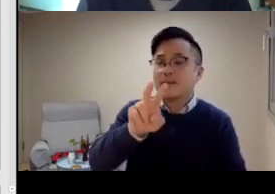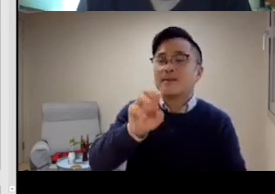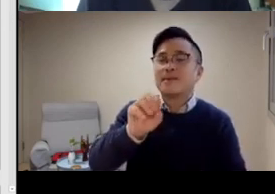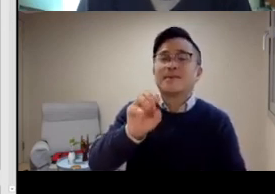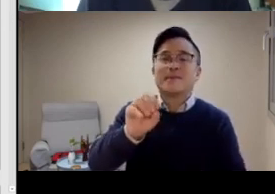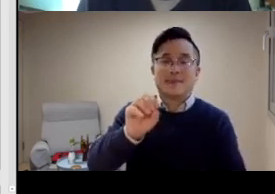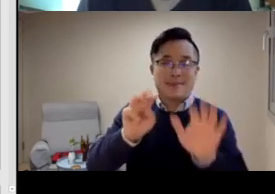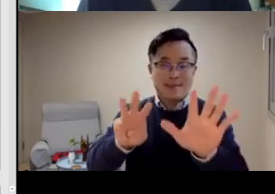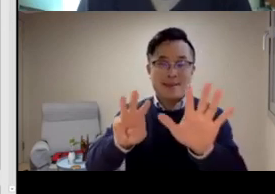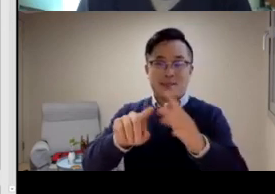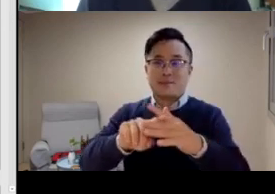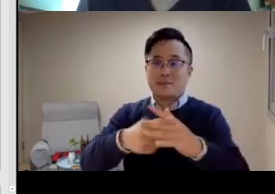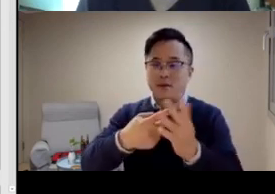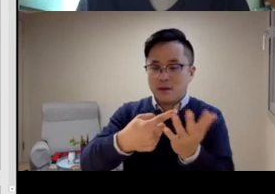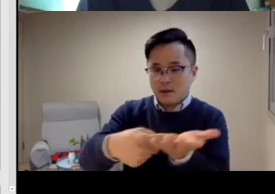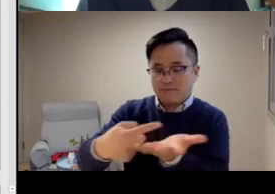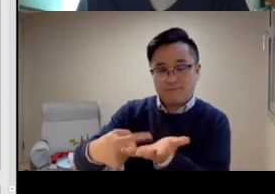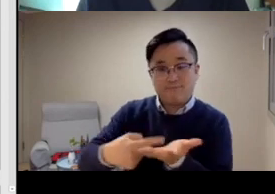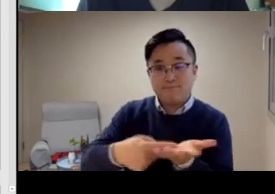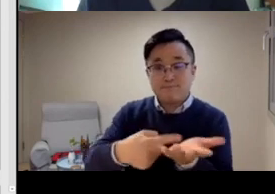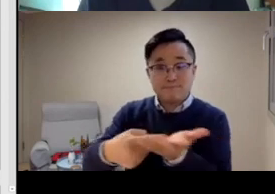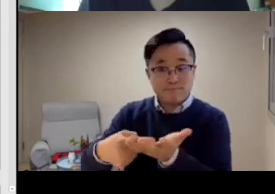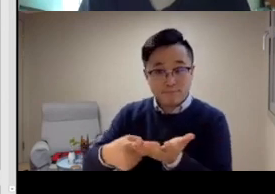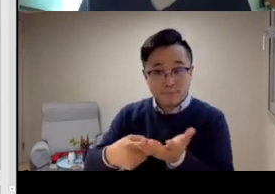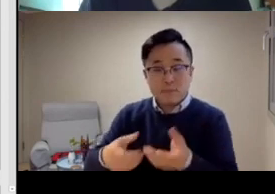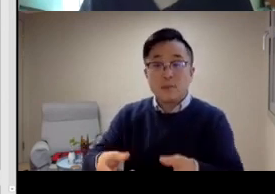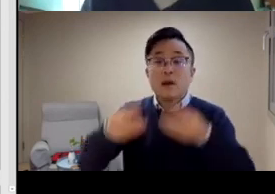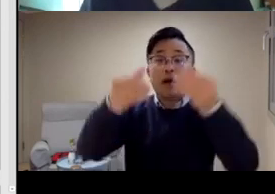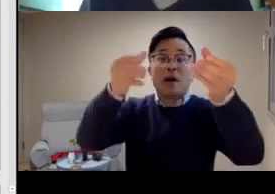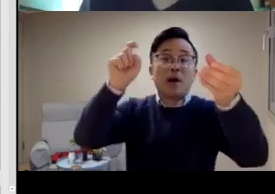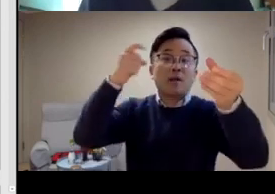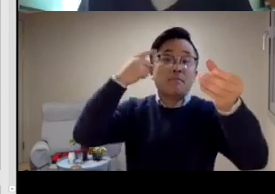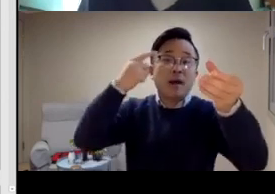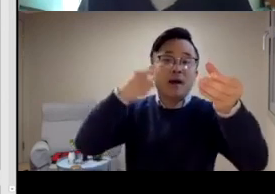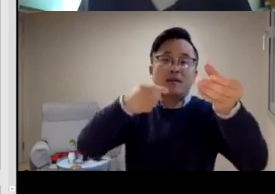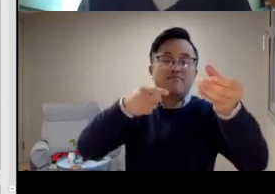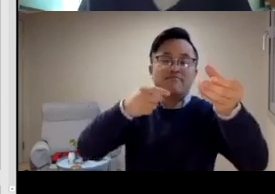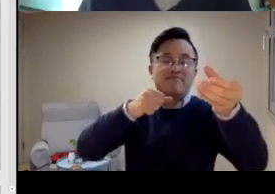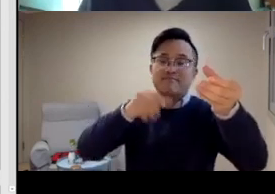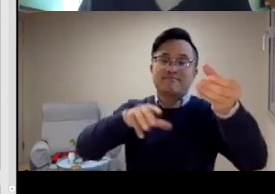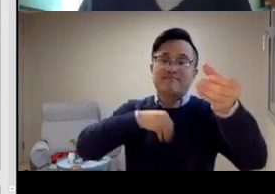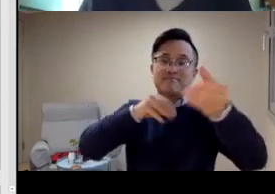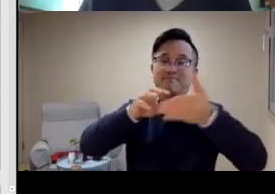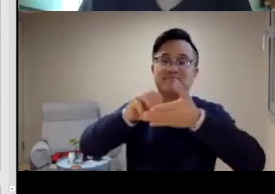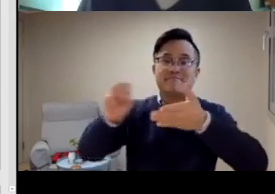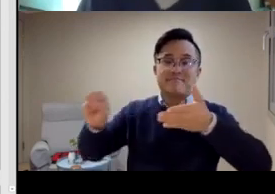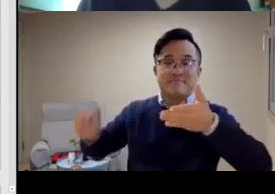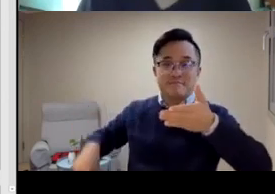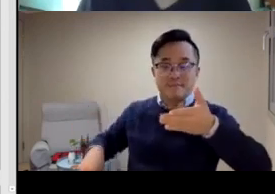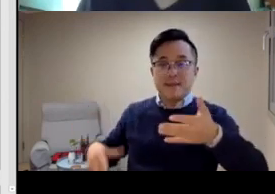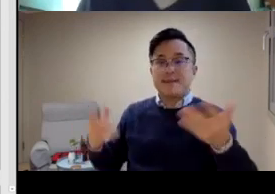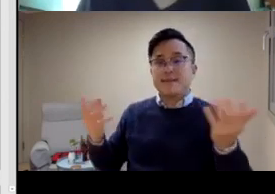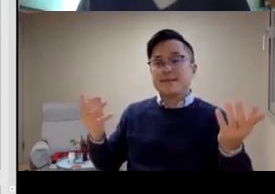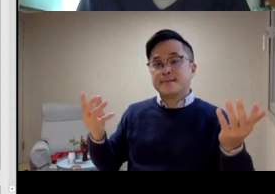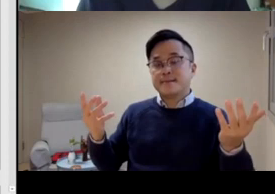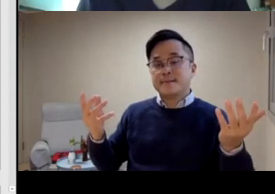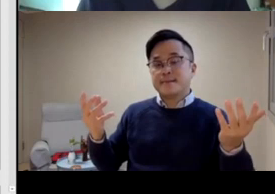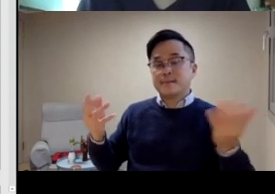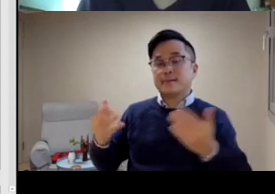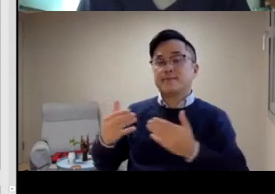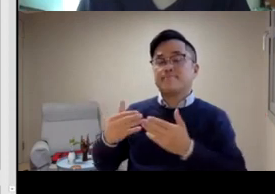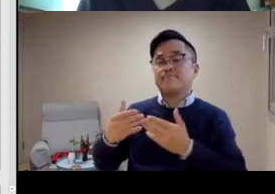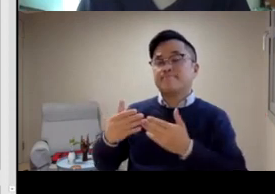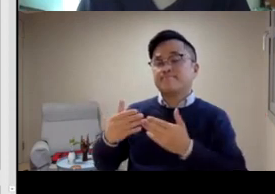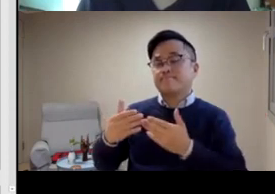of the Deaf and we decided that we should do something similar. So we had many, many discussions on that. We proposed it to the